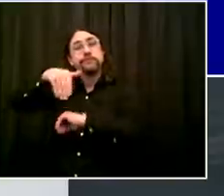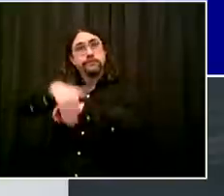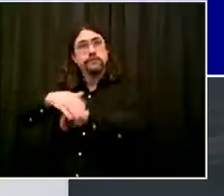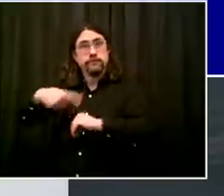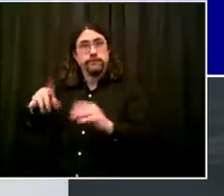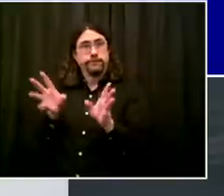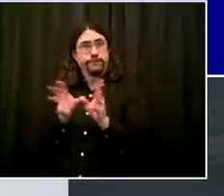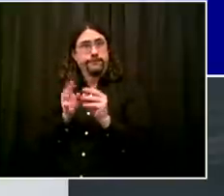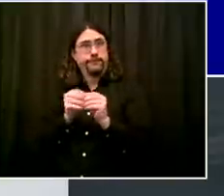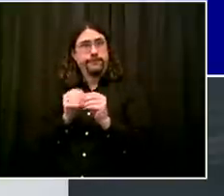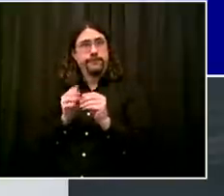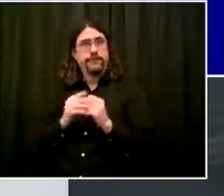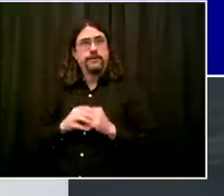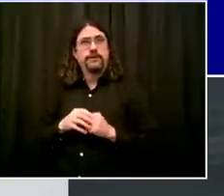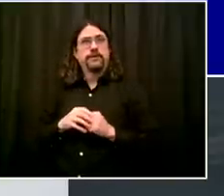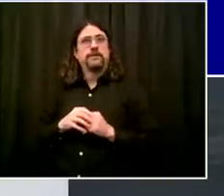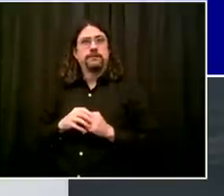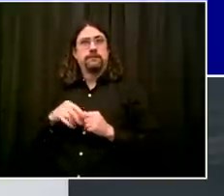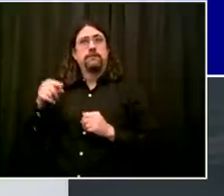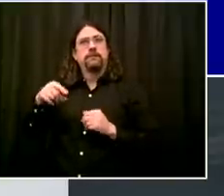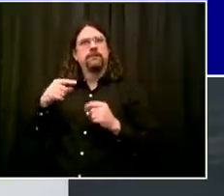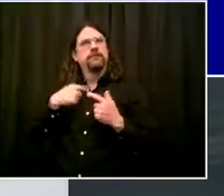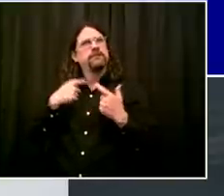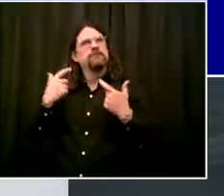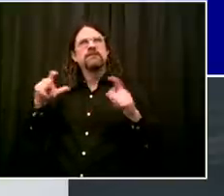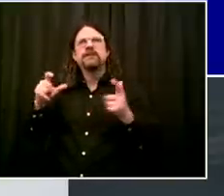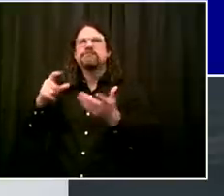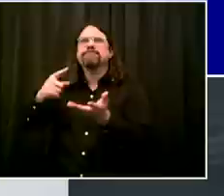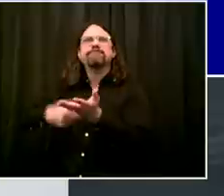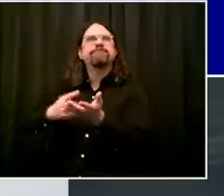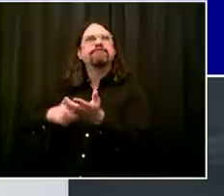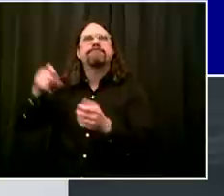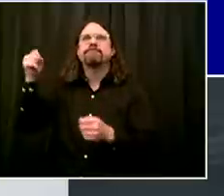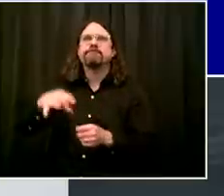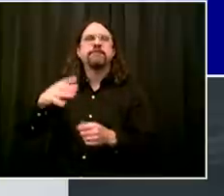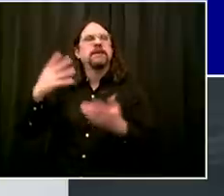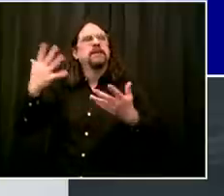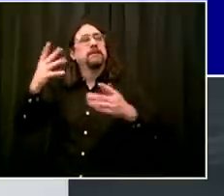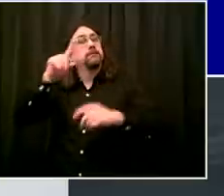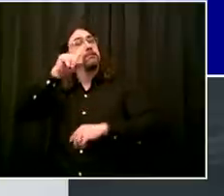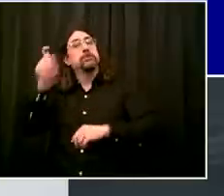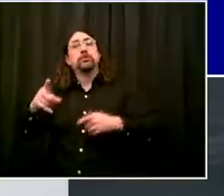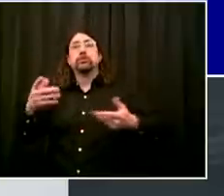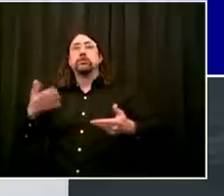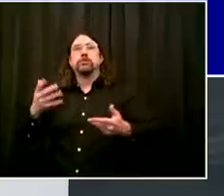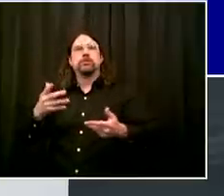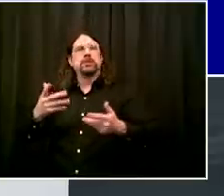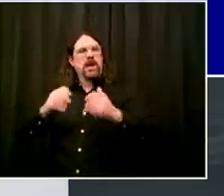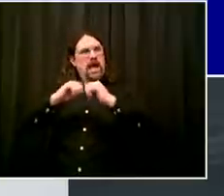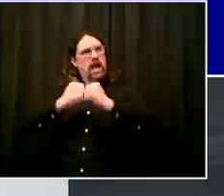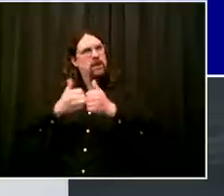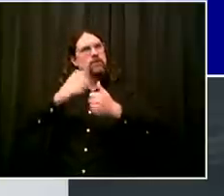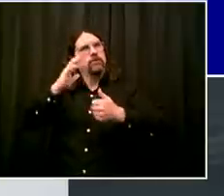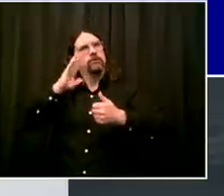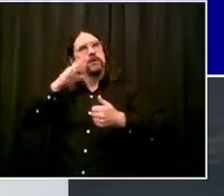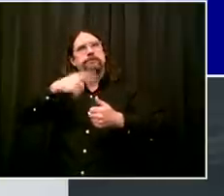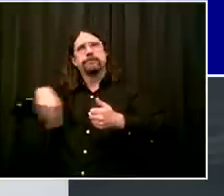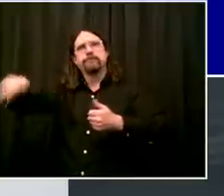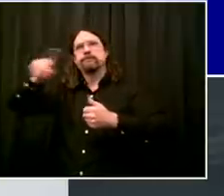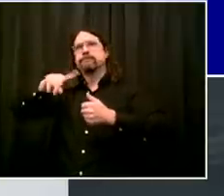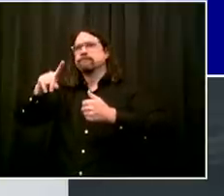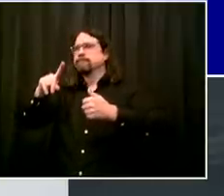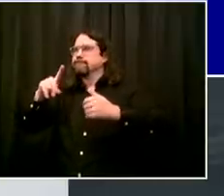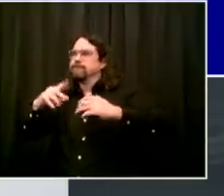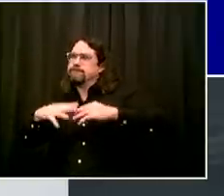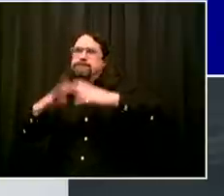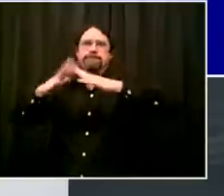There's a lot of realism about the safety challenges. A lot of realism about the hesitation some